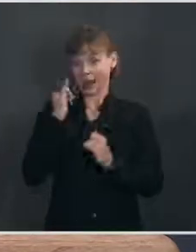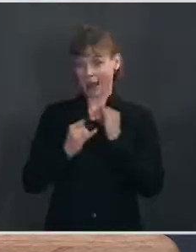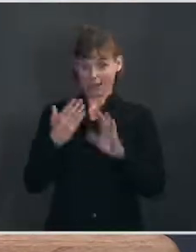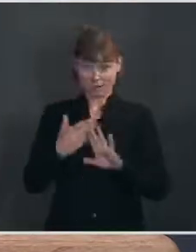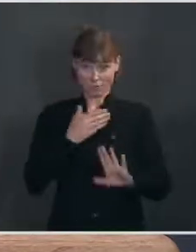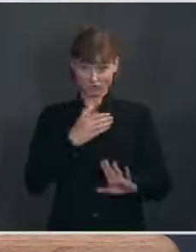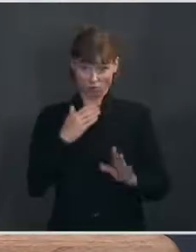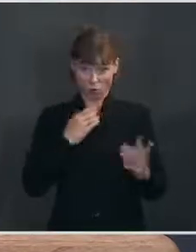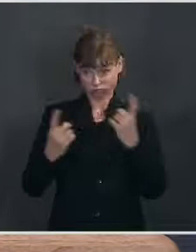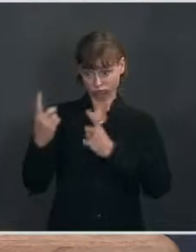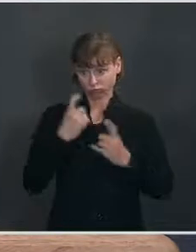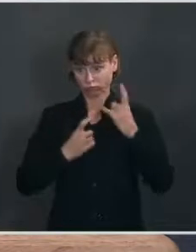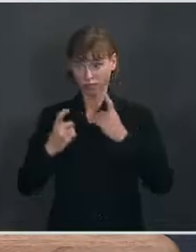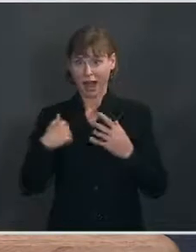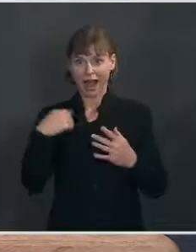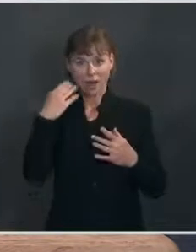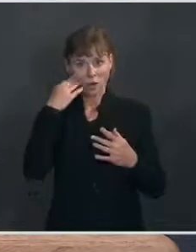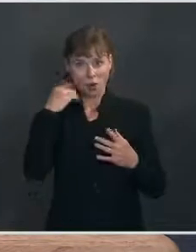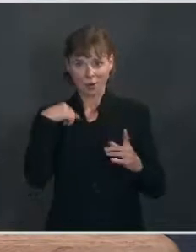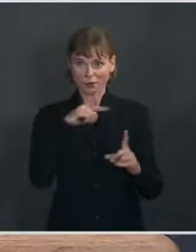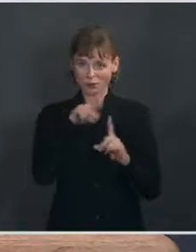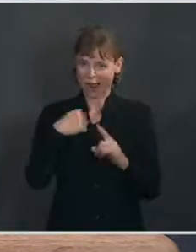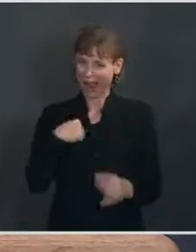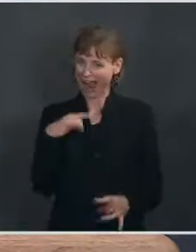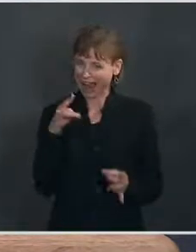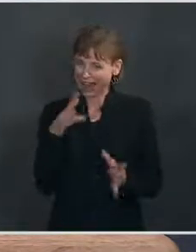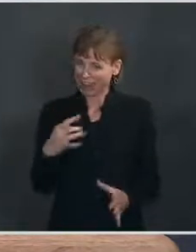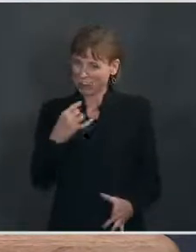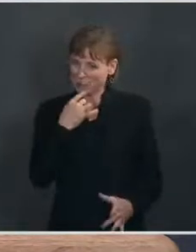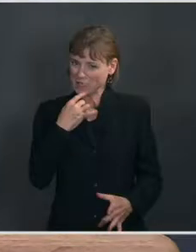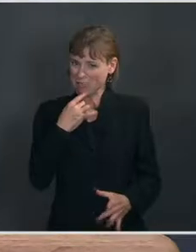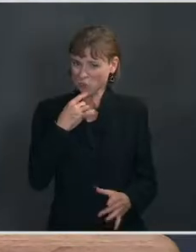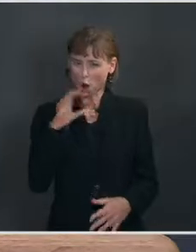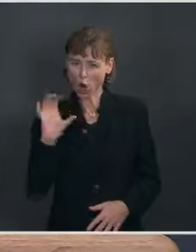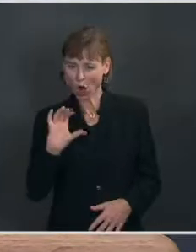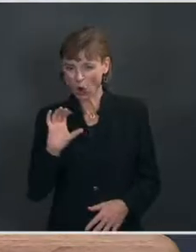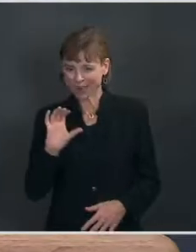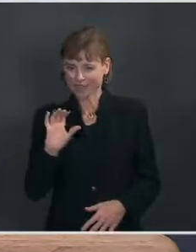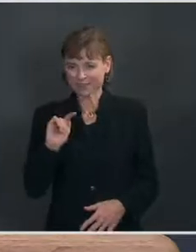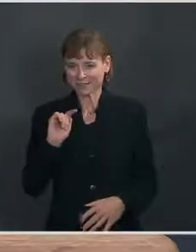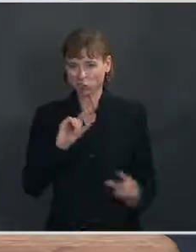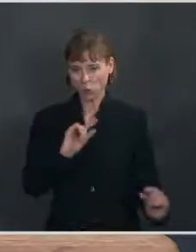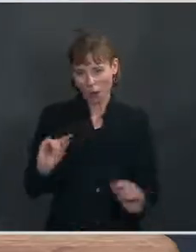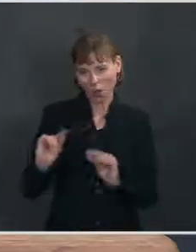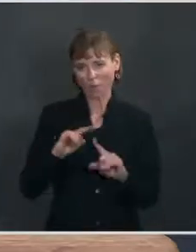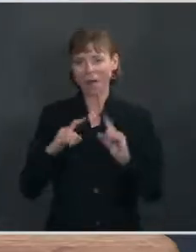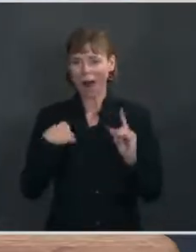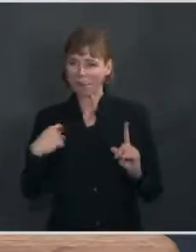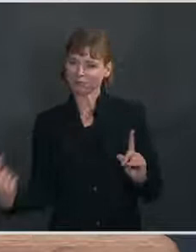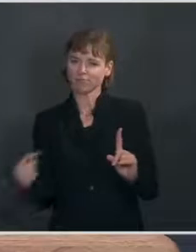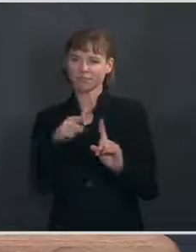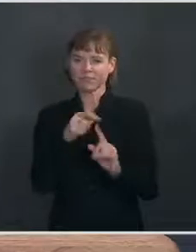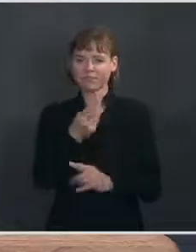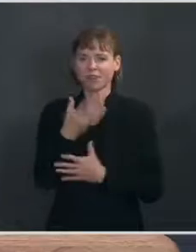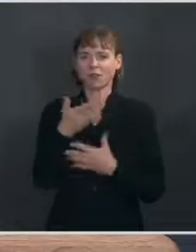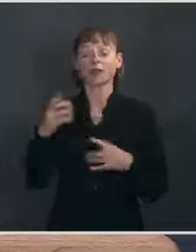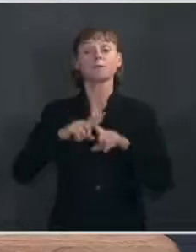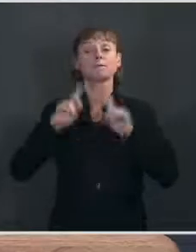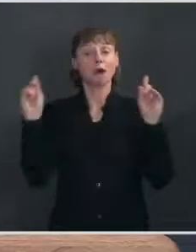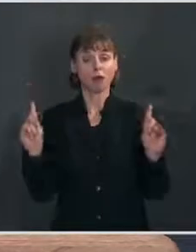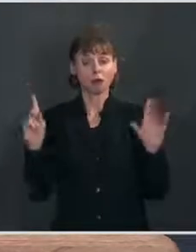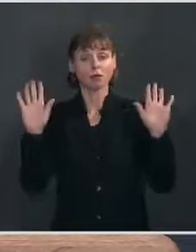I often note I'm going to circle back. I hate to disappoint conservative Twitter, but I am going to circle back on a number of things, as we often do directly. But